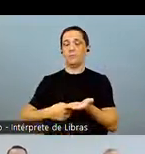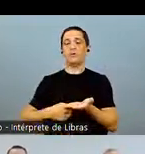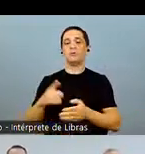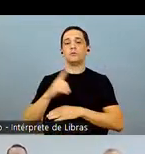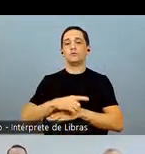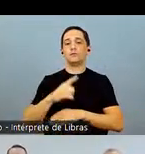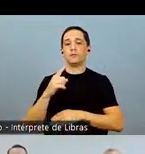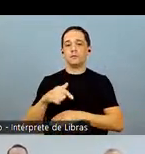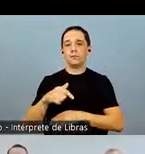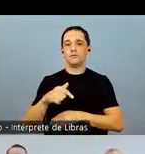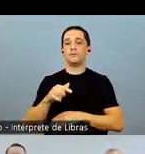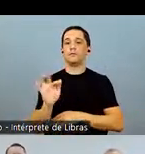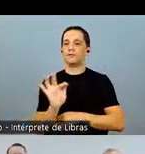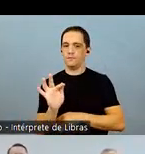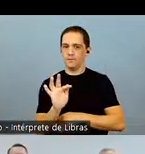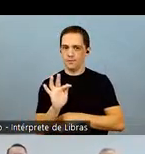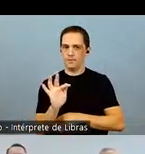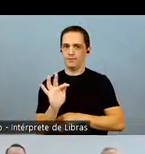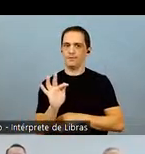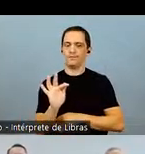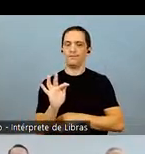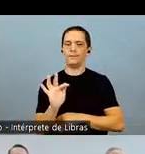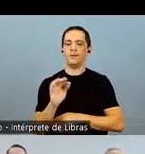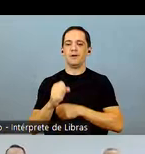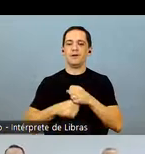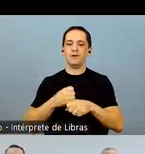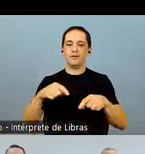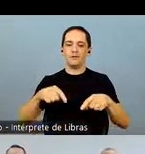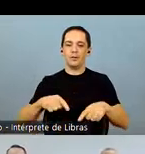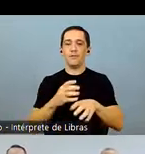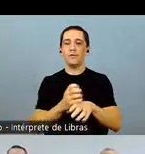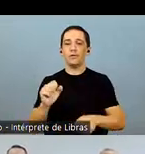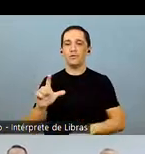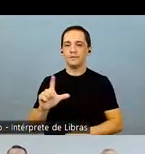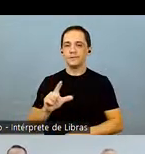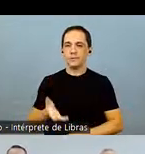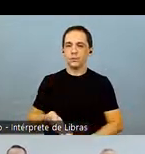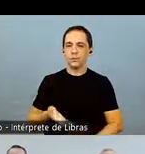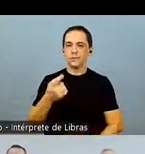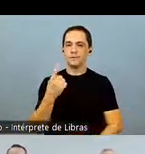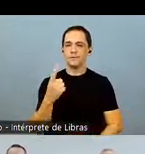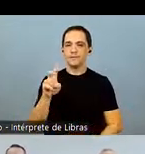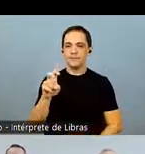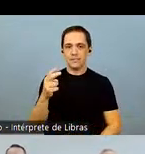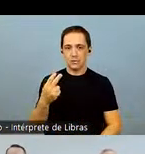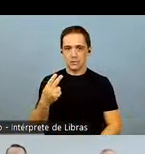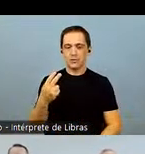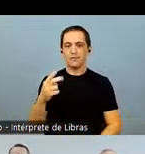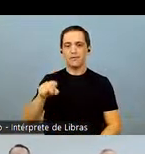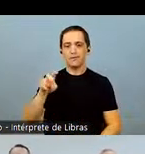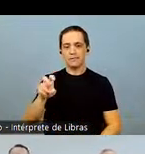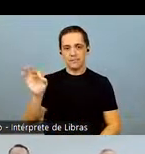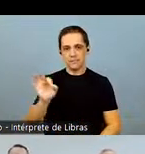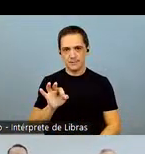Paigua's farm to coffee logisticum, as disclosed in material fact on February 17,